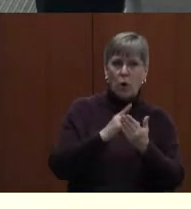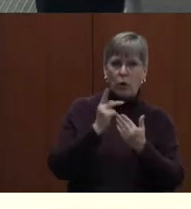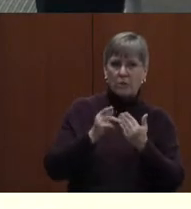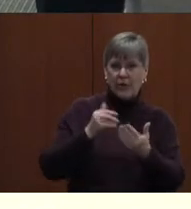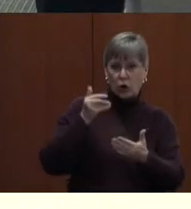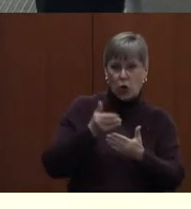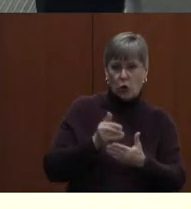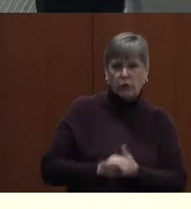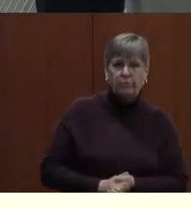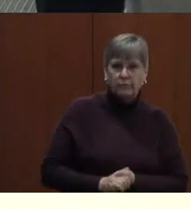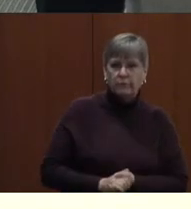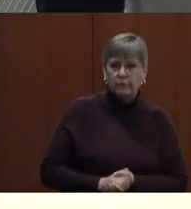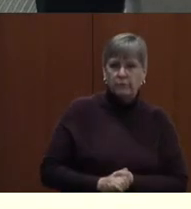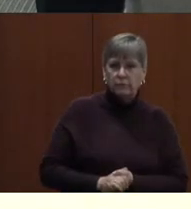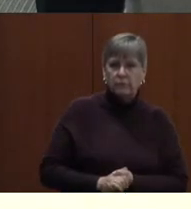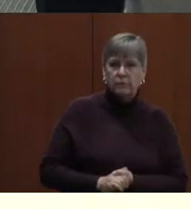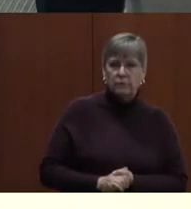close.